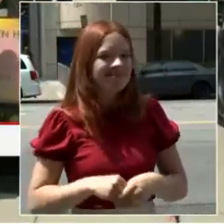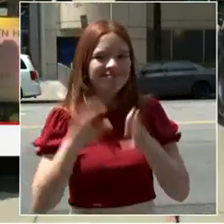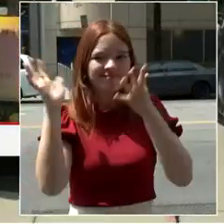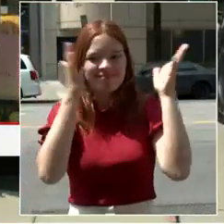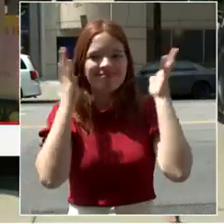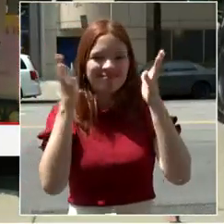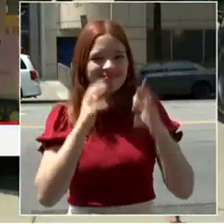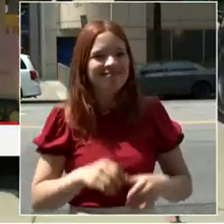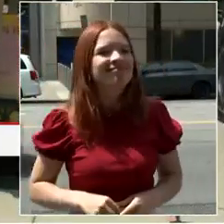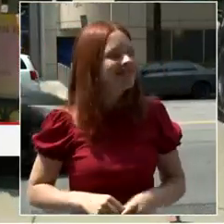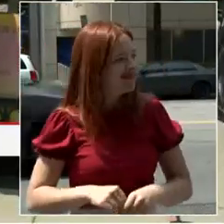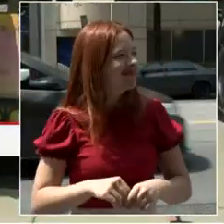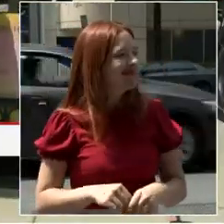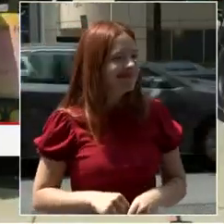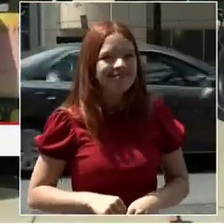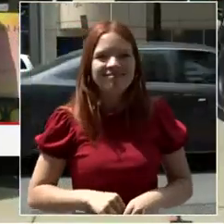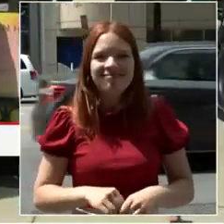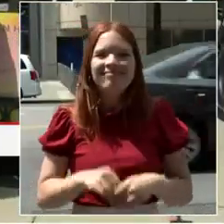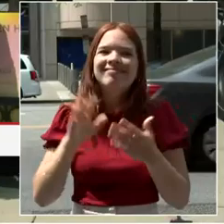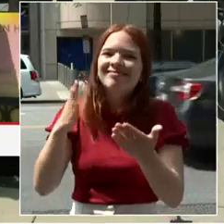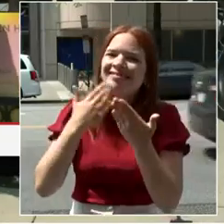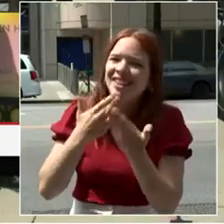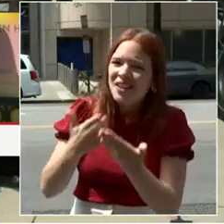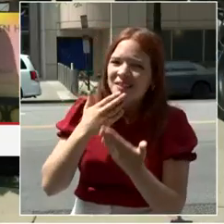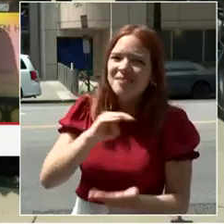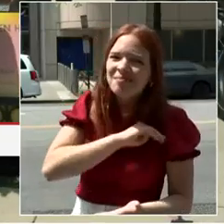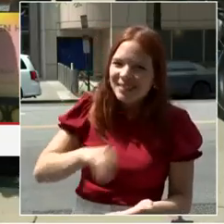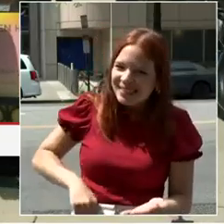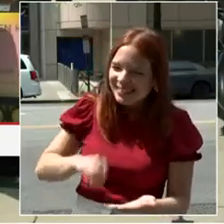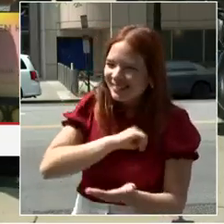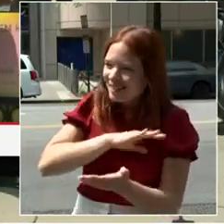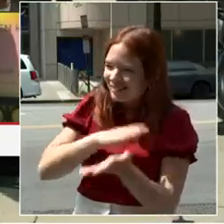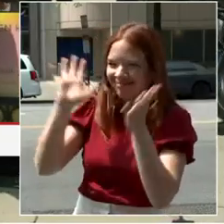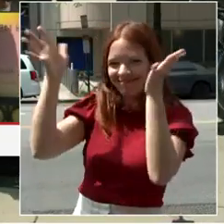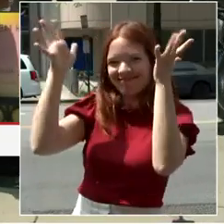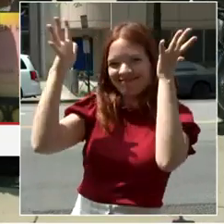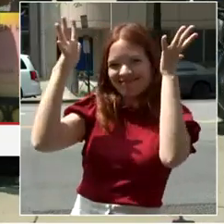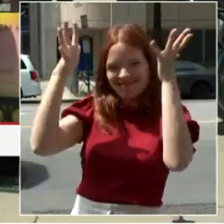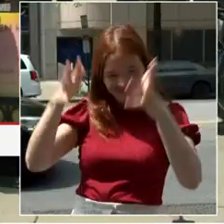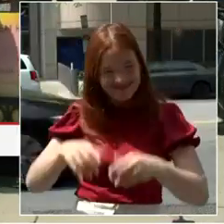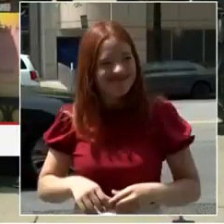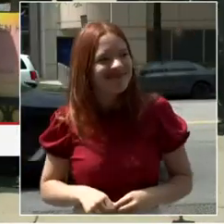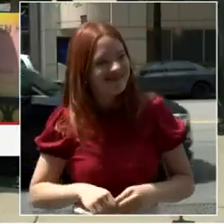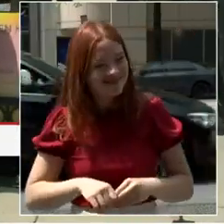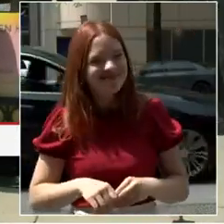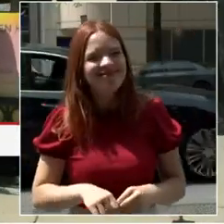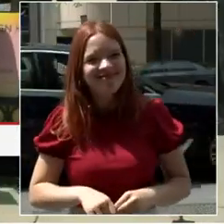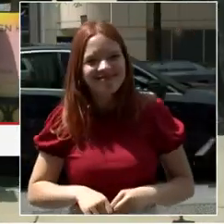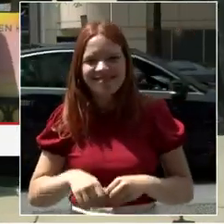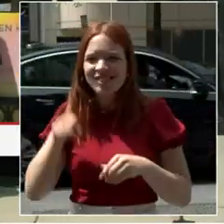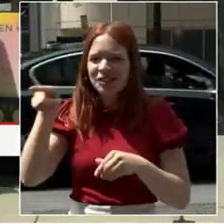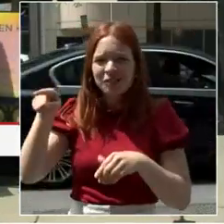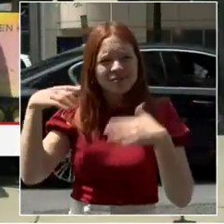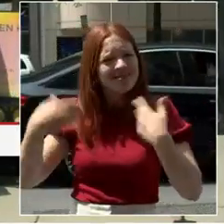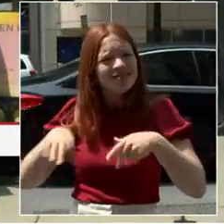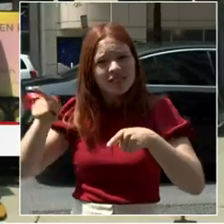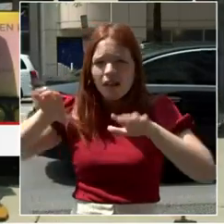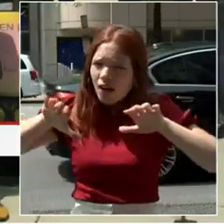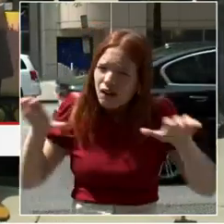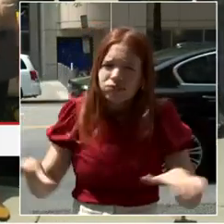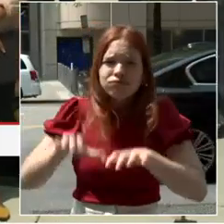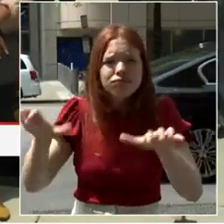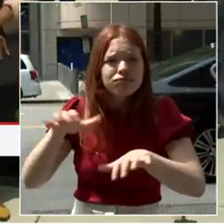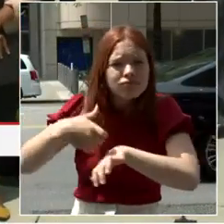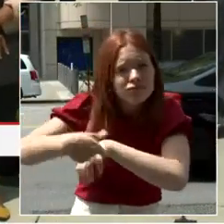Thank you, Mayor. Let's give Mayor Bowser a round of applause for all her efforts, her team at